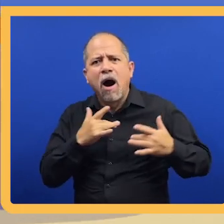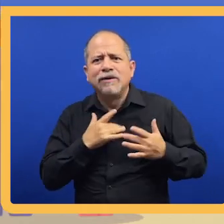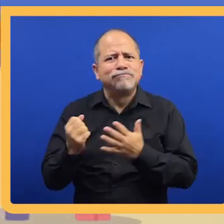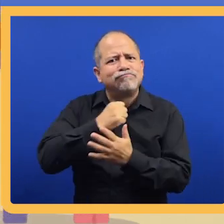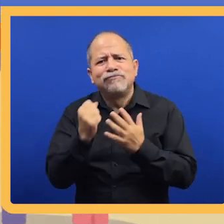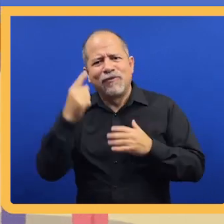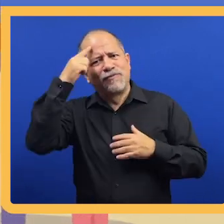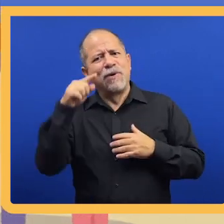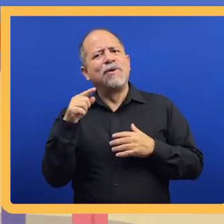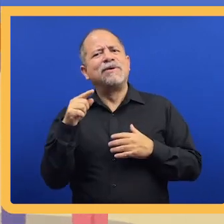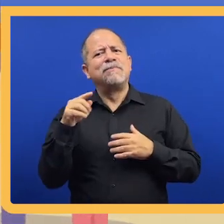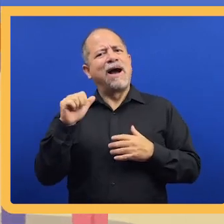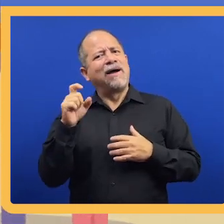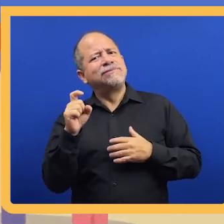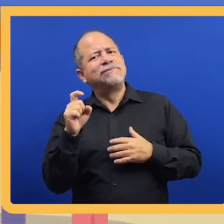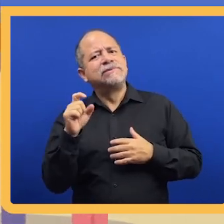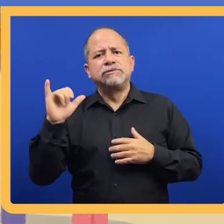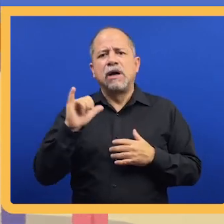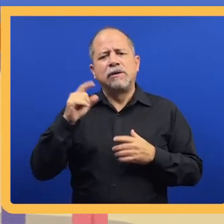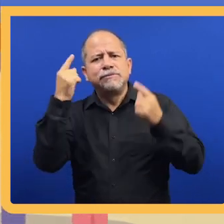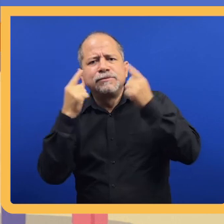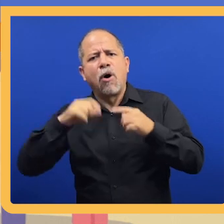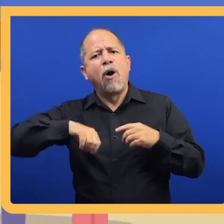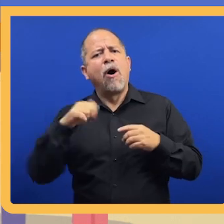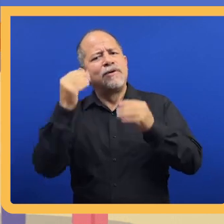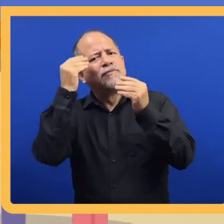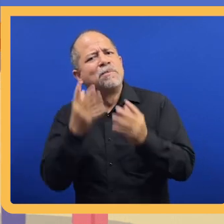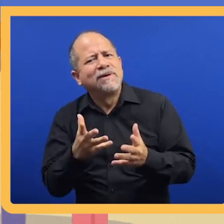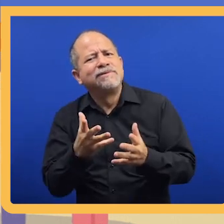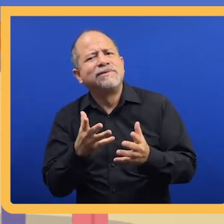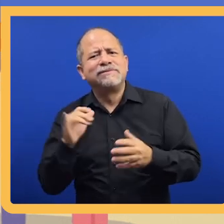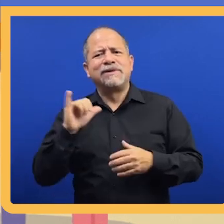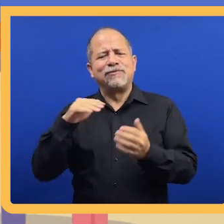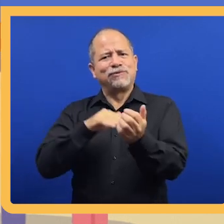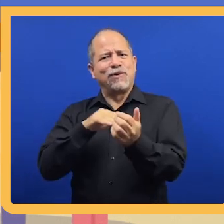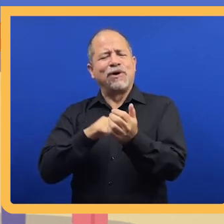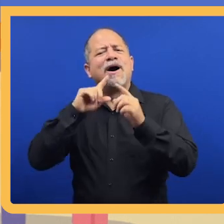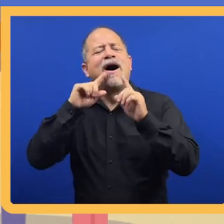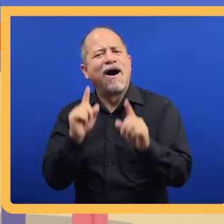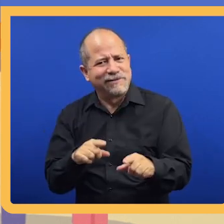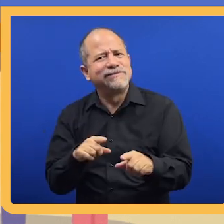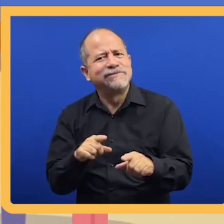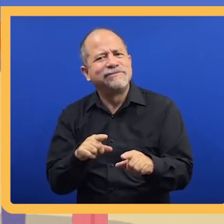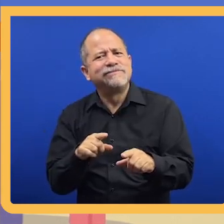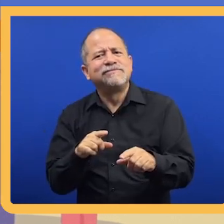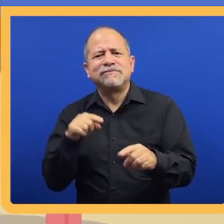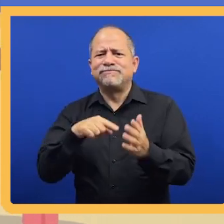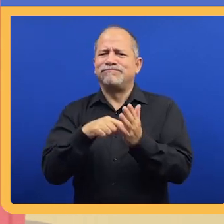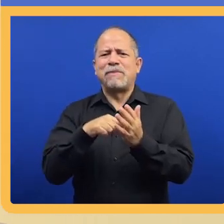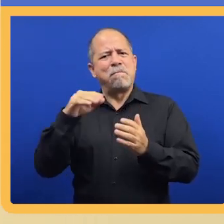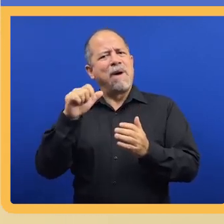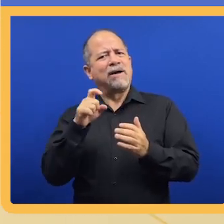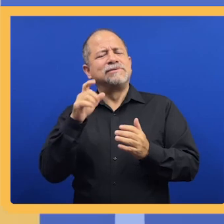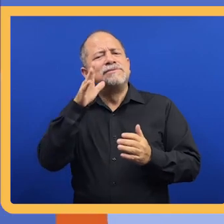concerns and priorities for Max. They also consider other information, like doctor's reports about Max.